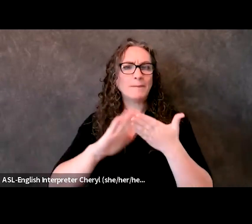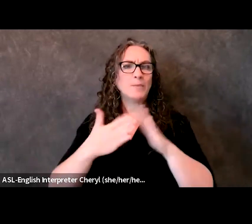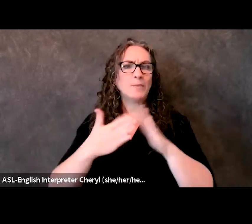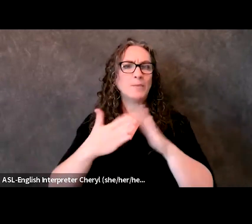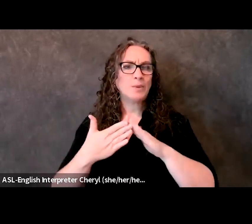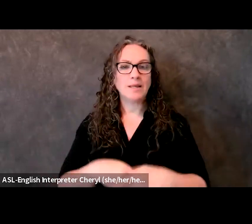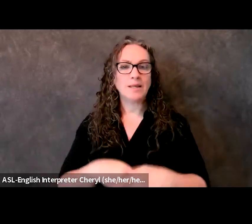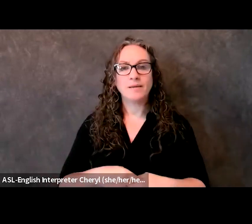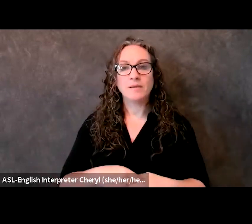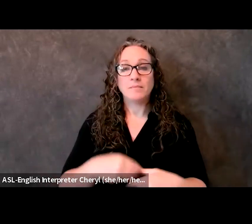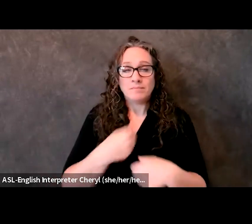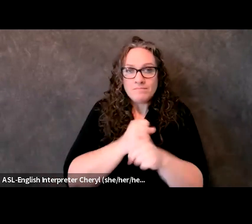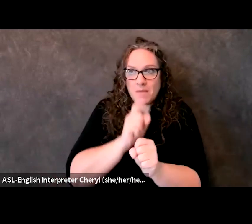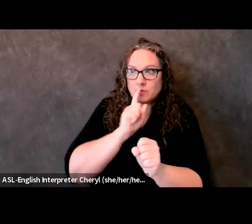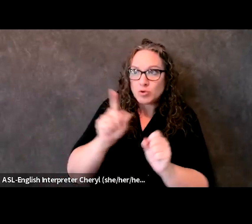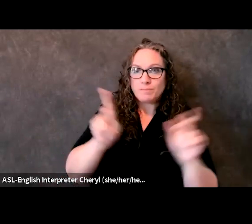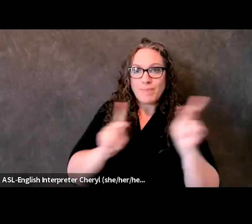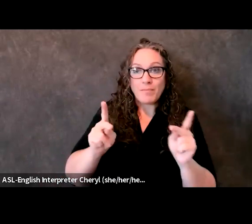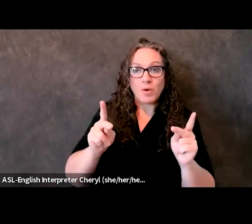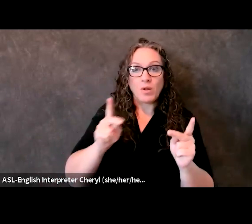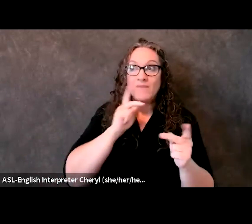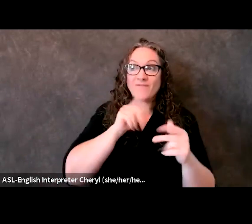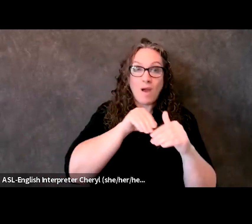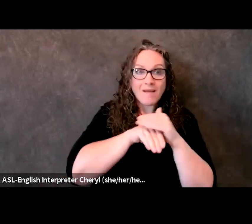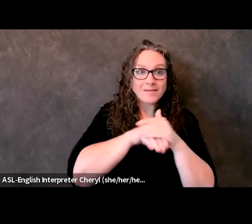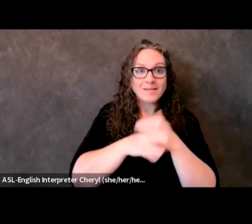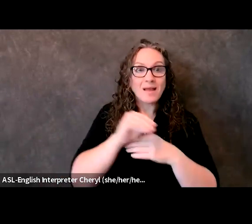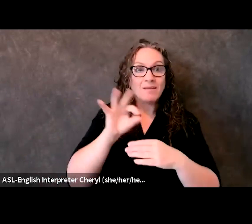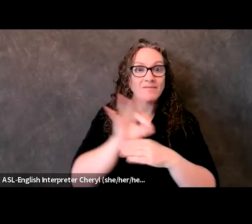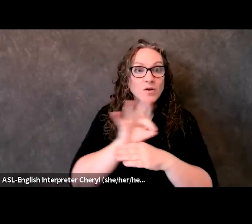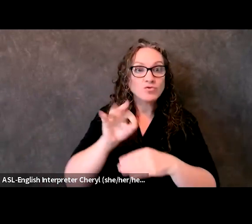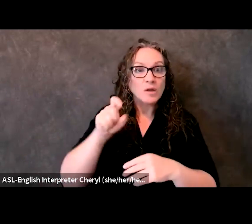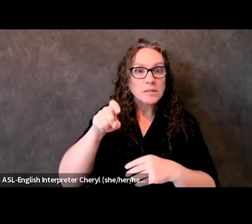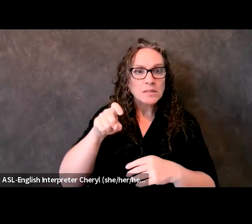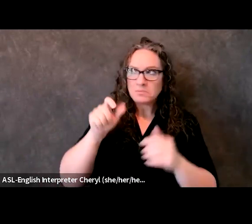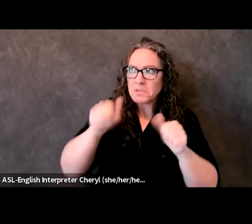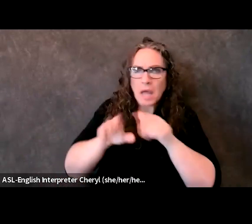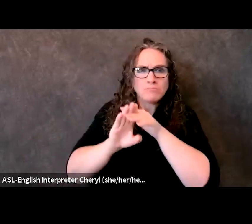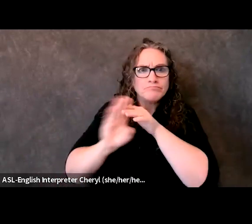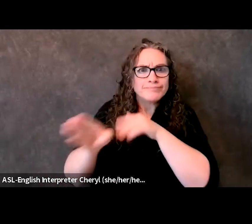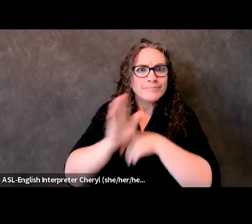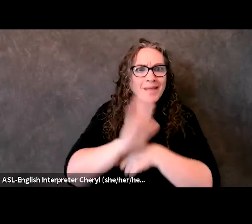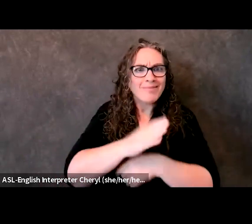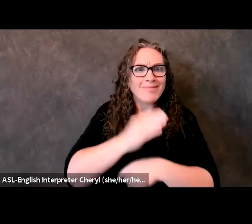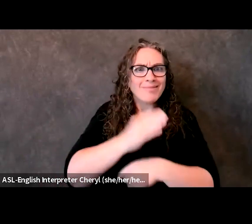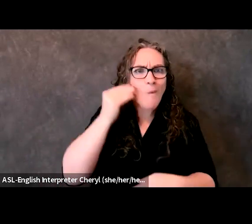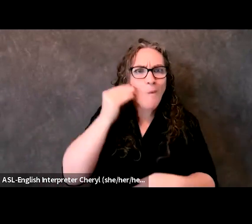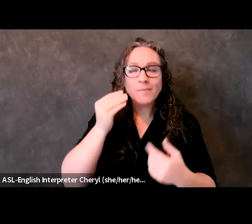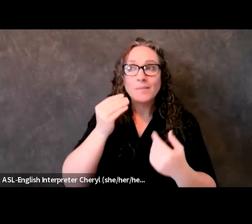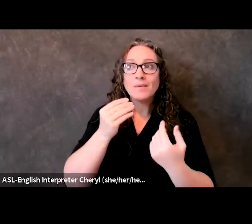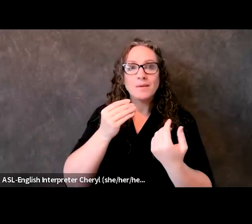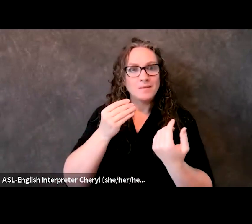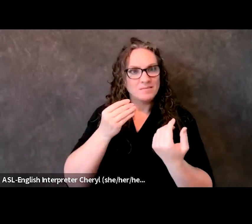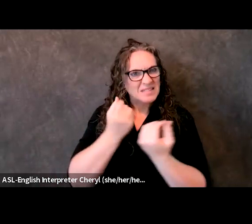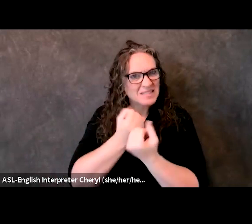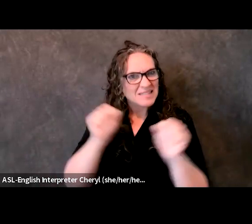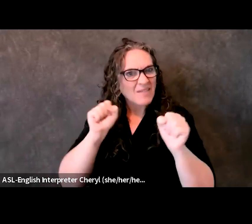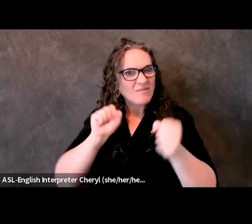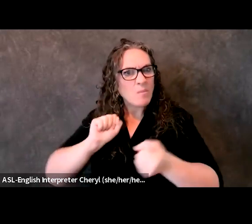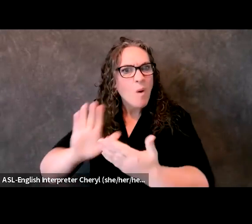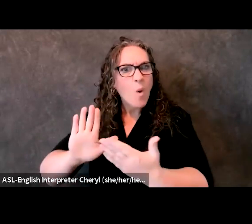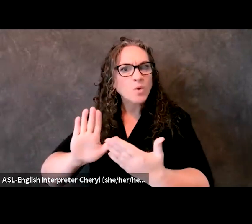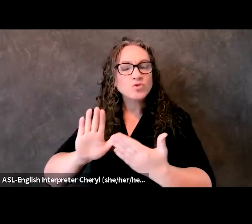individuals with access and functional needs are able to evacuate their homes safely before, during,